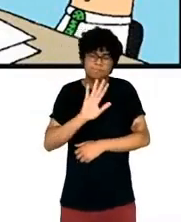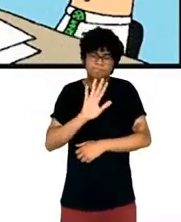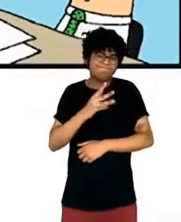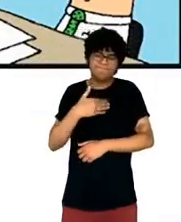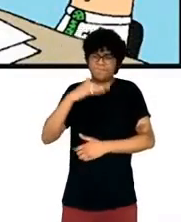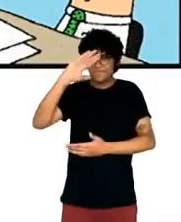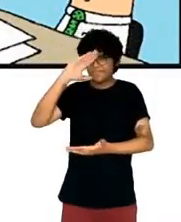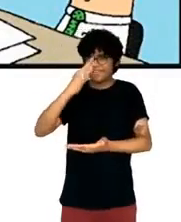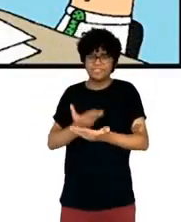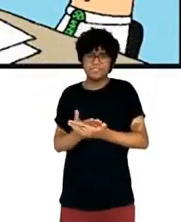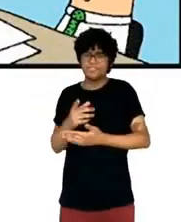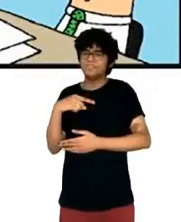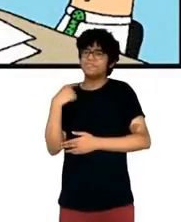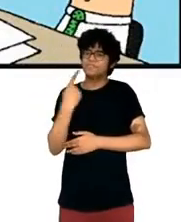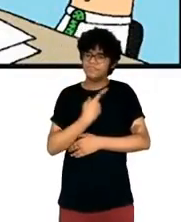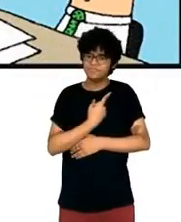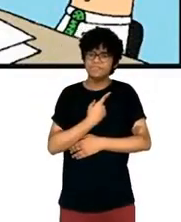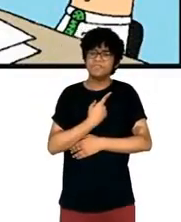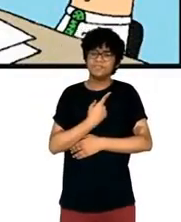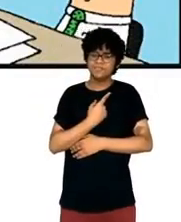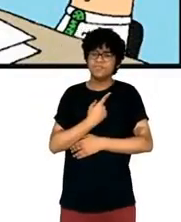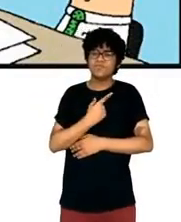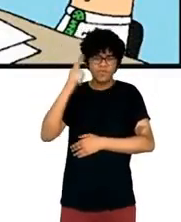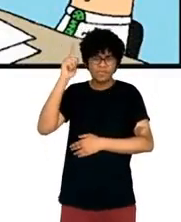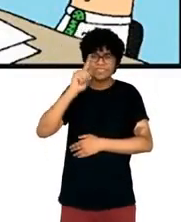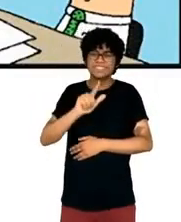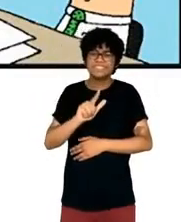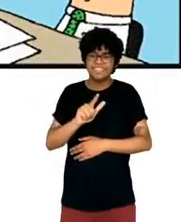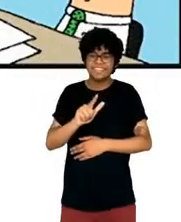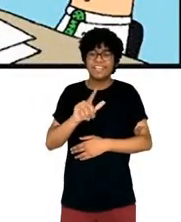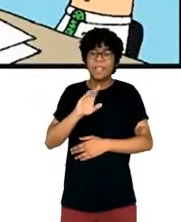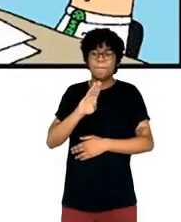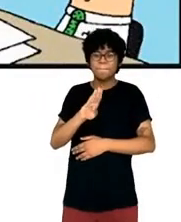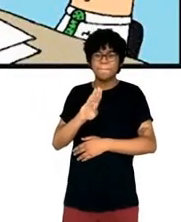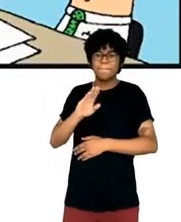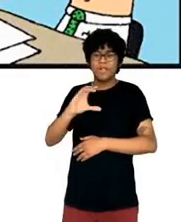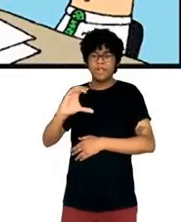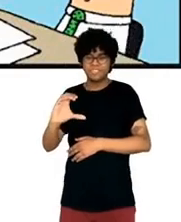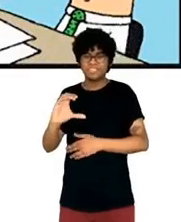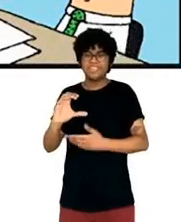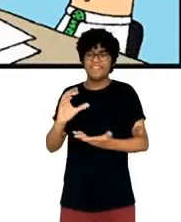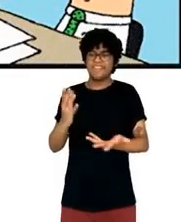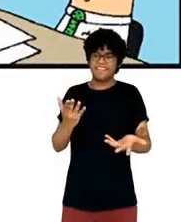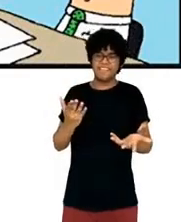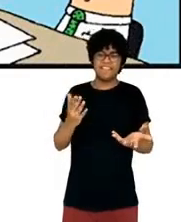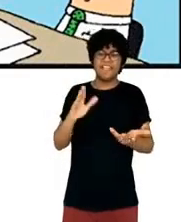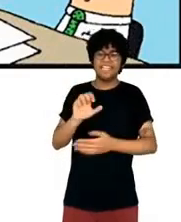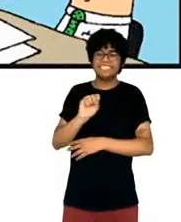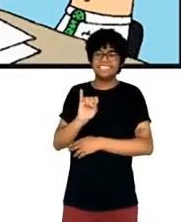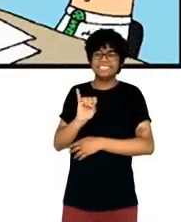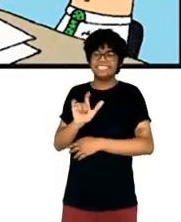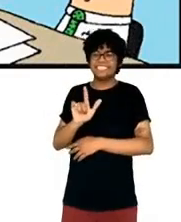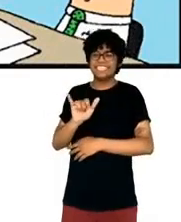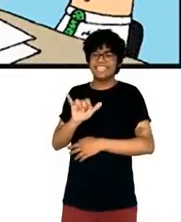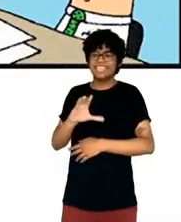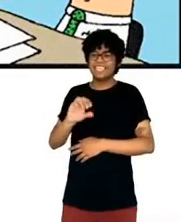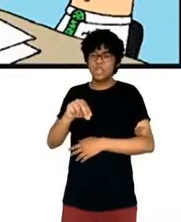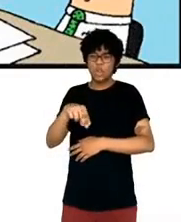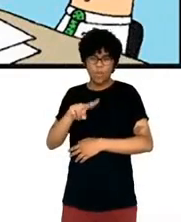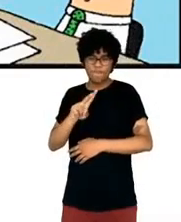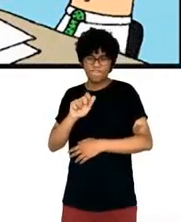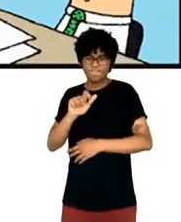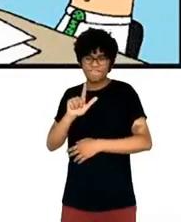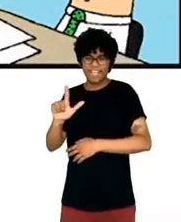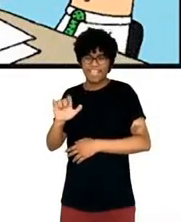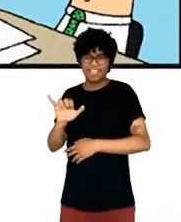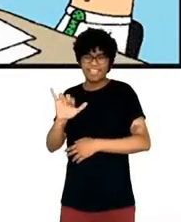deus ex machina moment when blockchain or AI or Silicon Valley venture capital descends from the heavens and comes